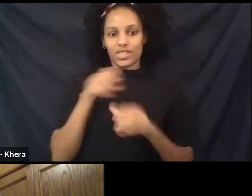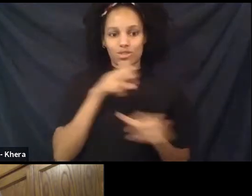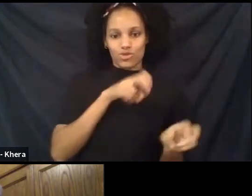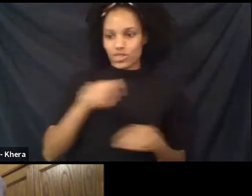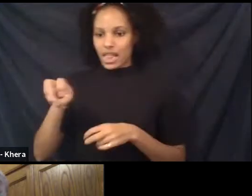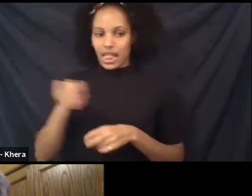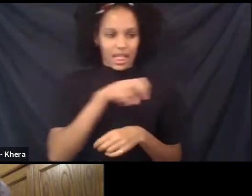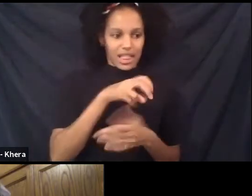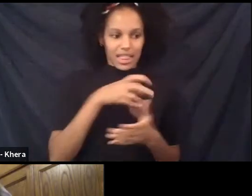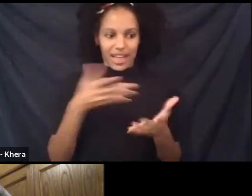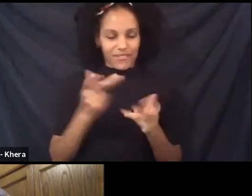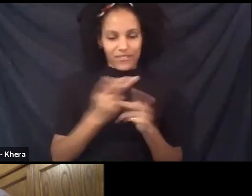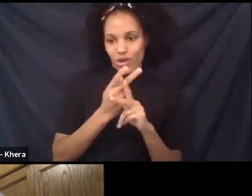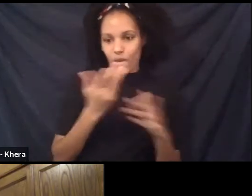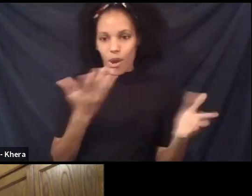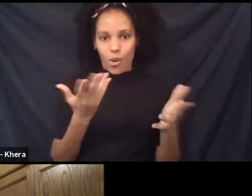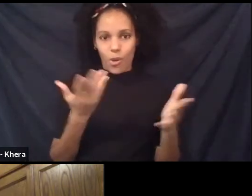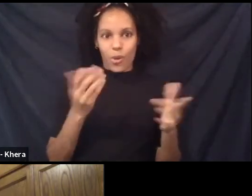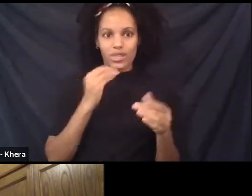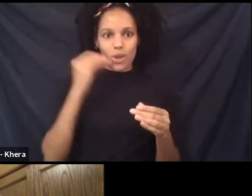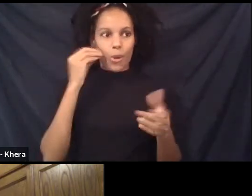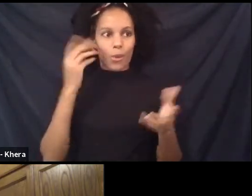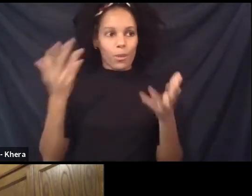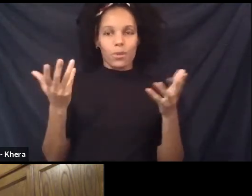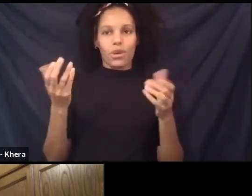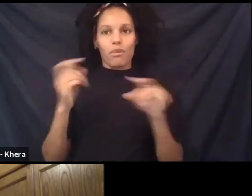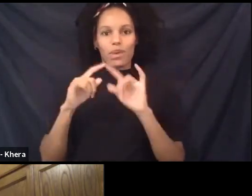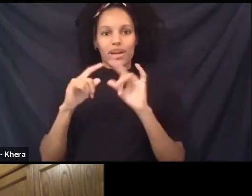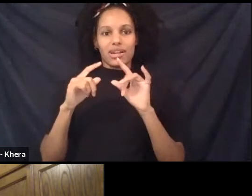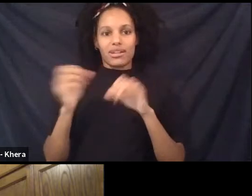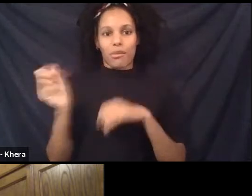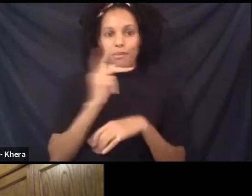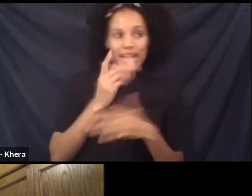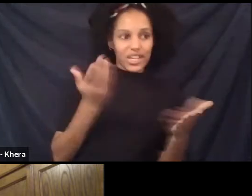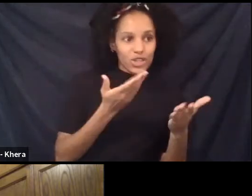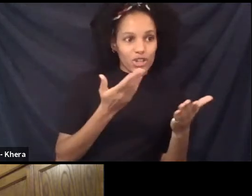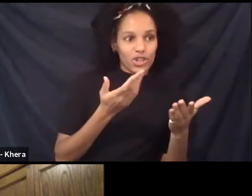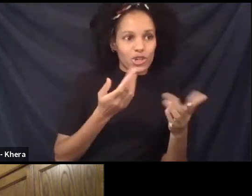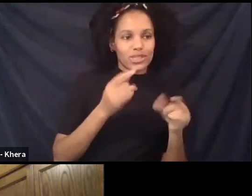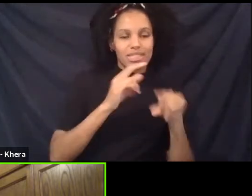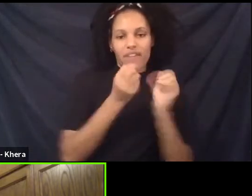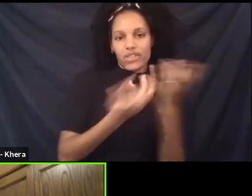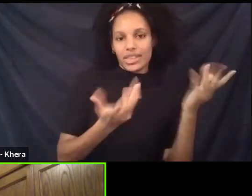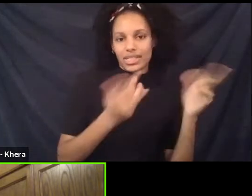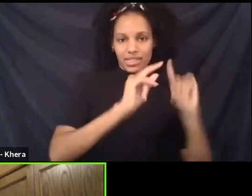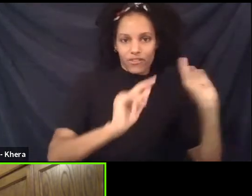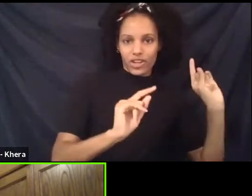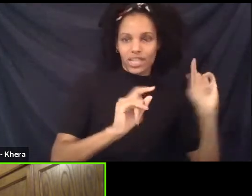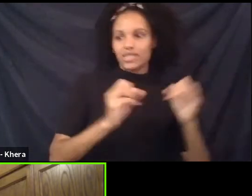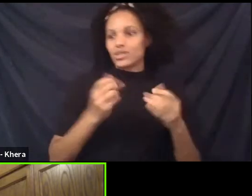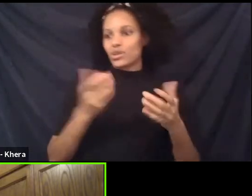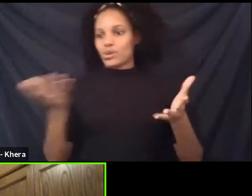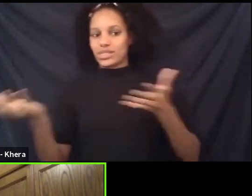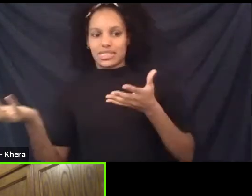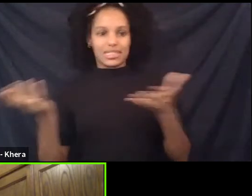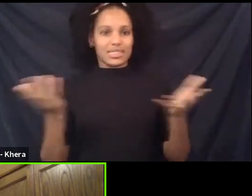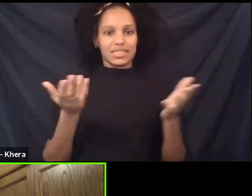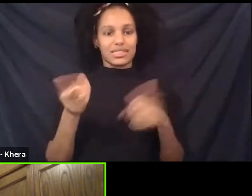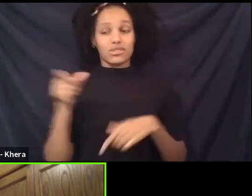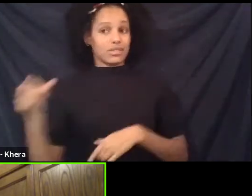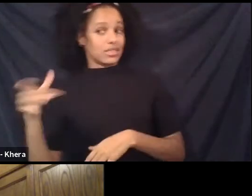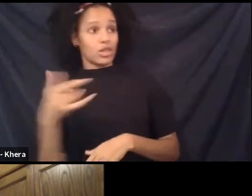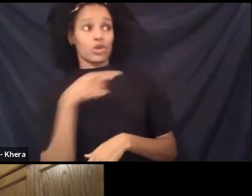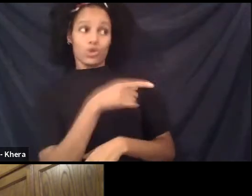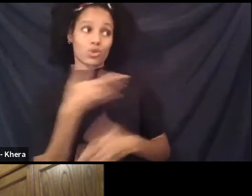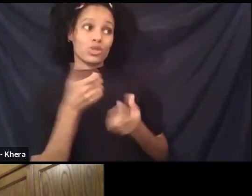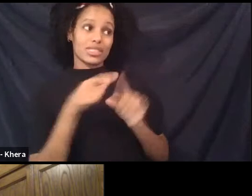And then coming back here, it's so different physically. It's different. People are different. You are different. Everything is different.